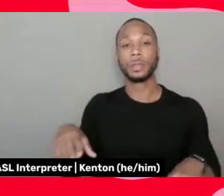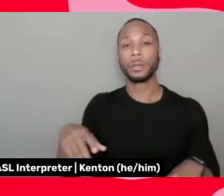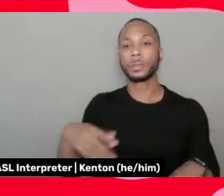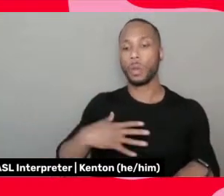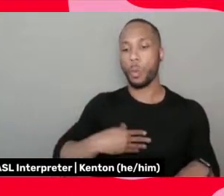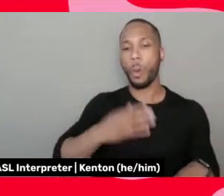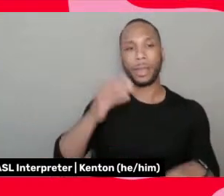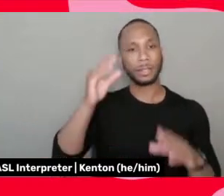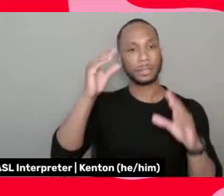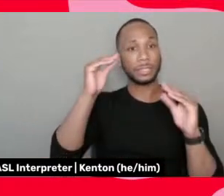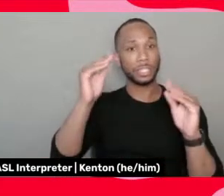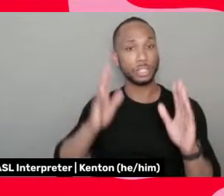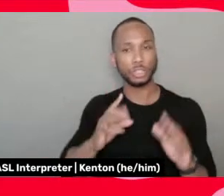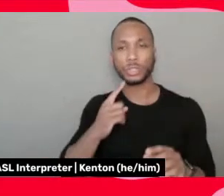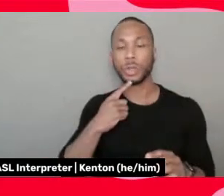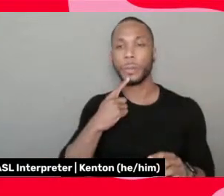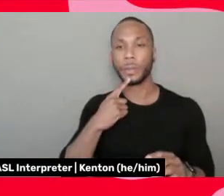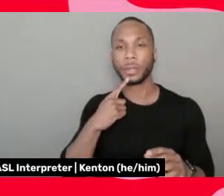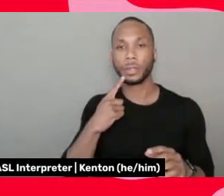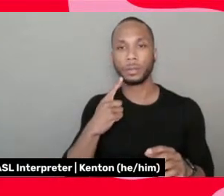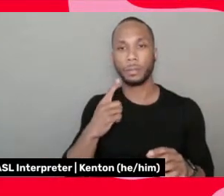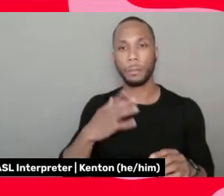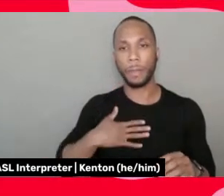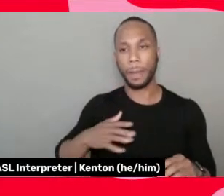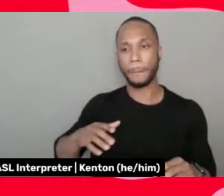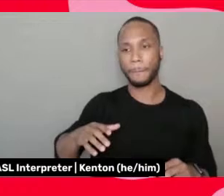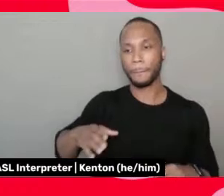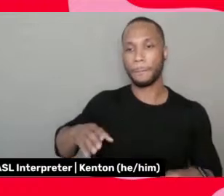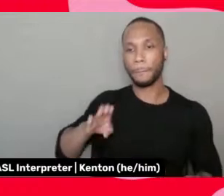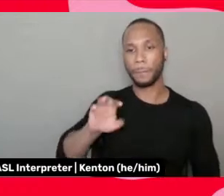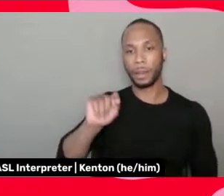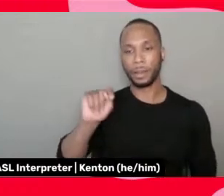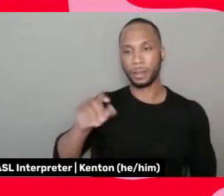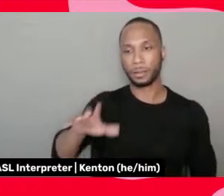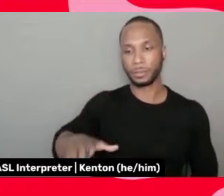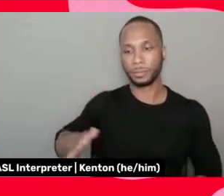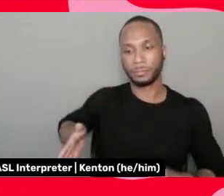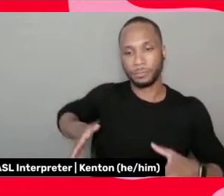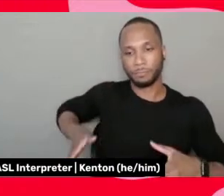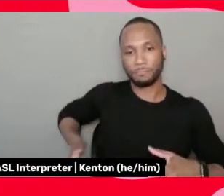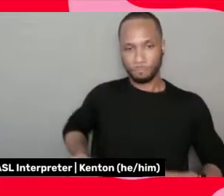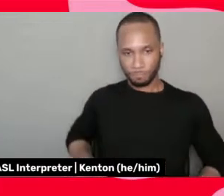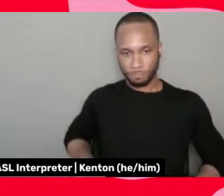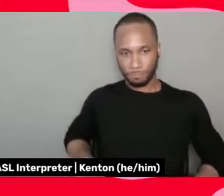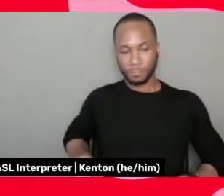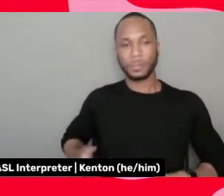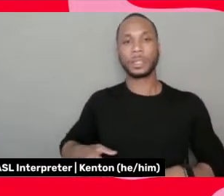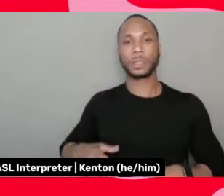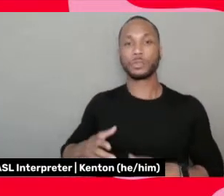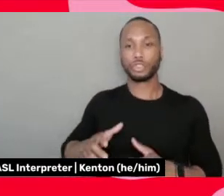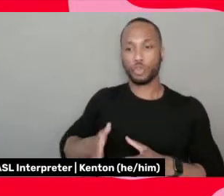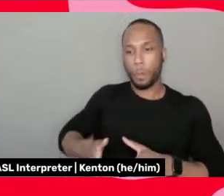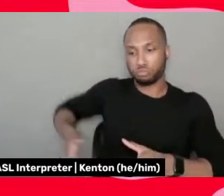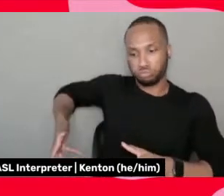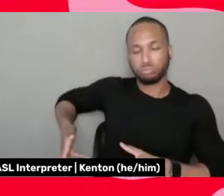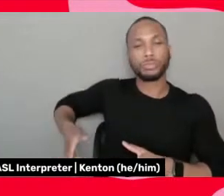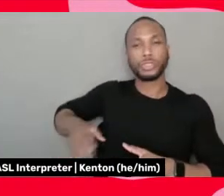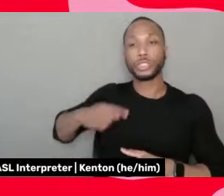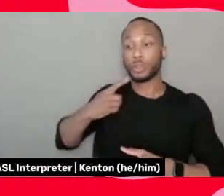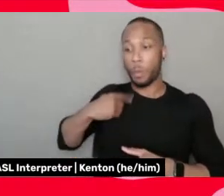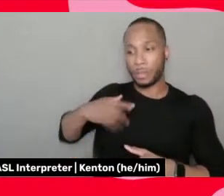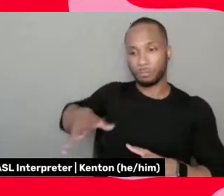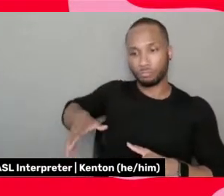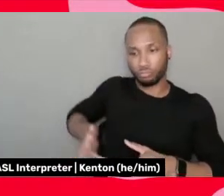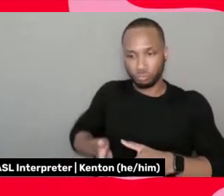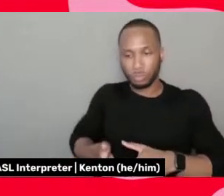teacher told me to tuck in my behind, that it was too extended in the back. And I, I tucked it